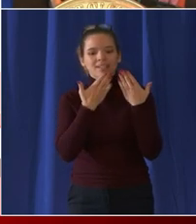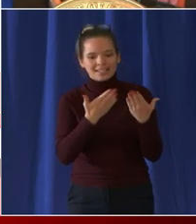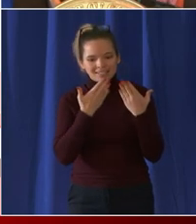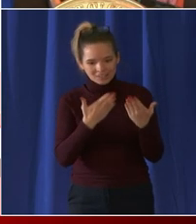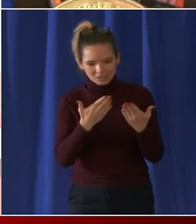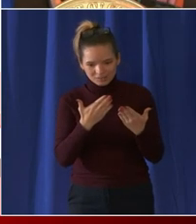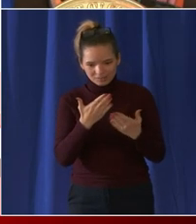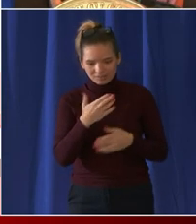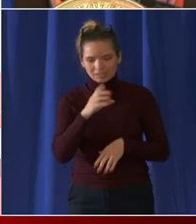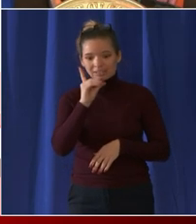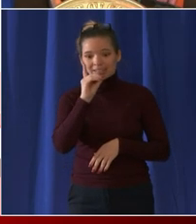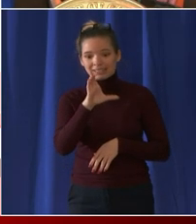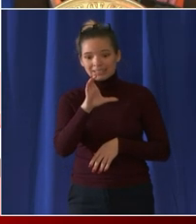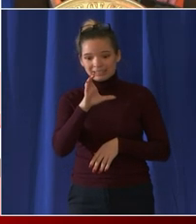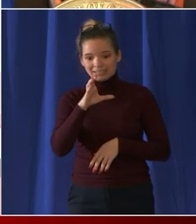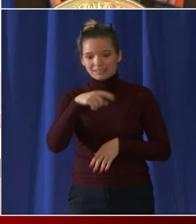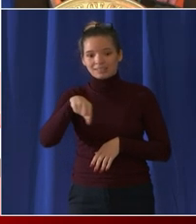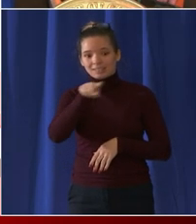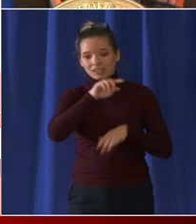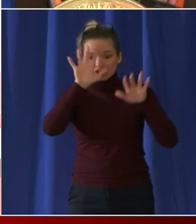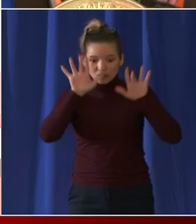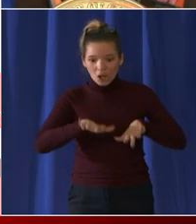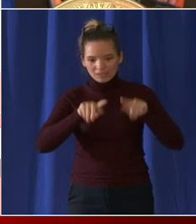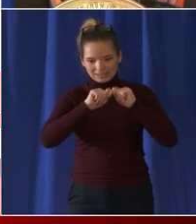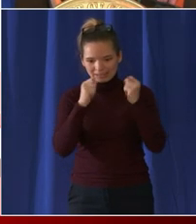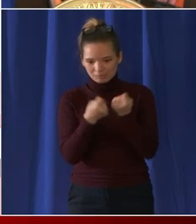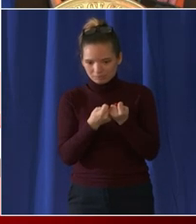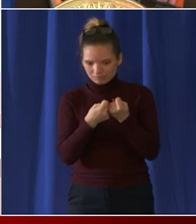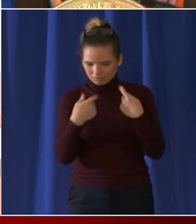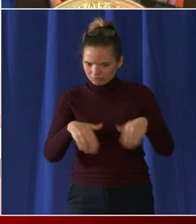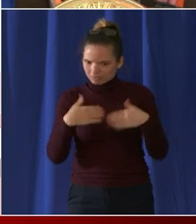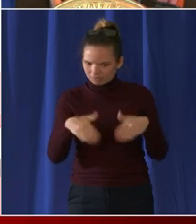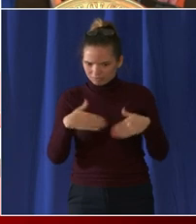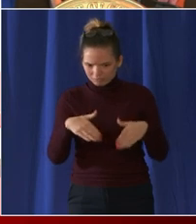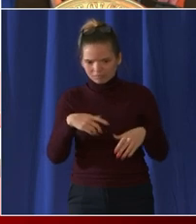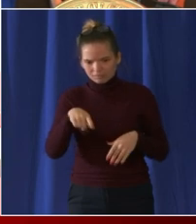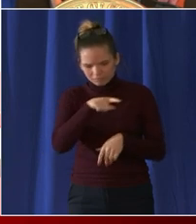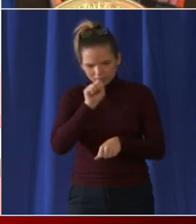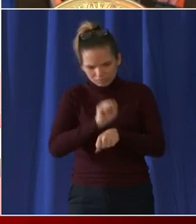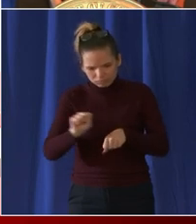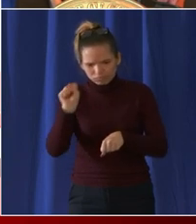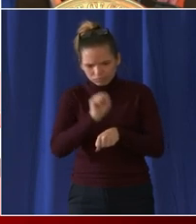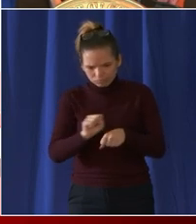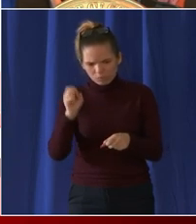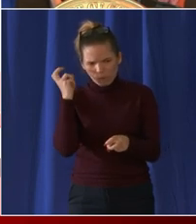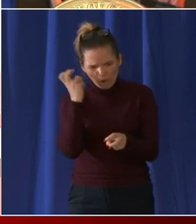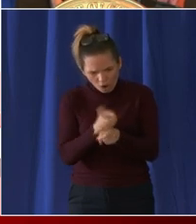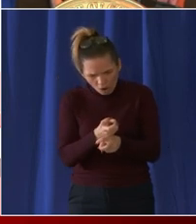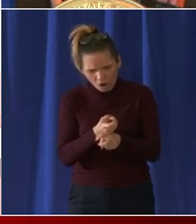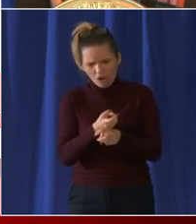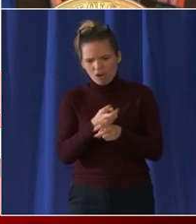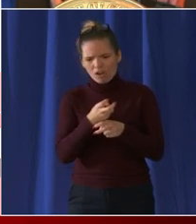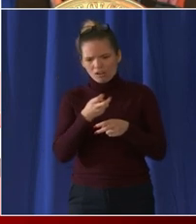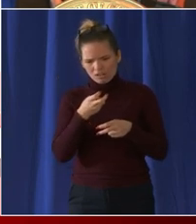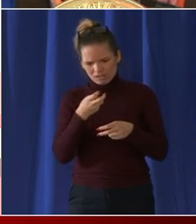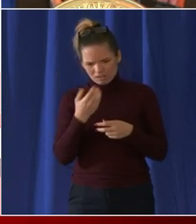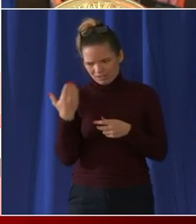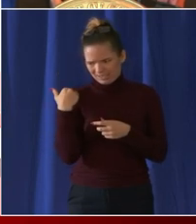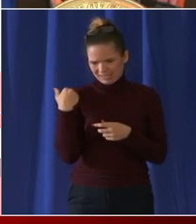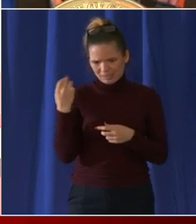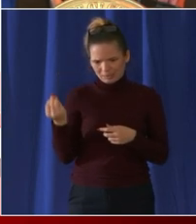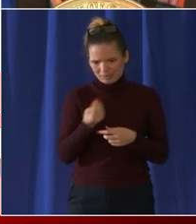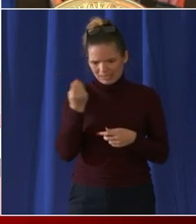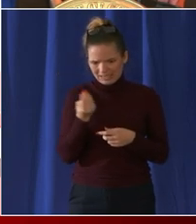DC snow team the DC snow team has worked around the clock since midnight on Monday to